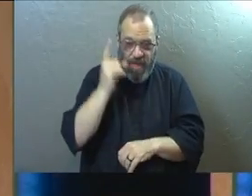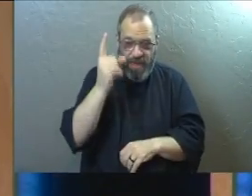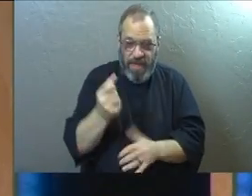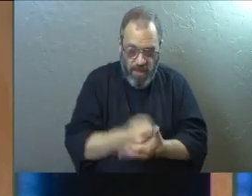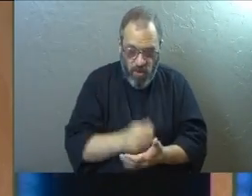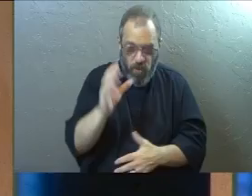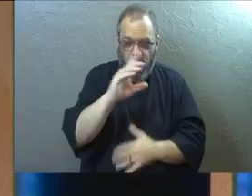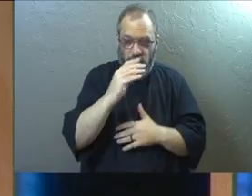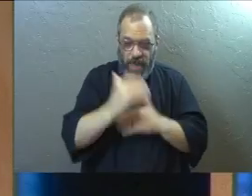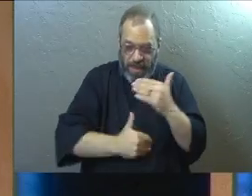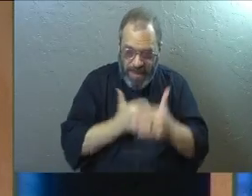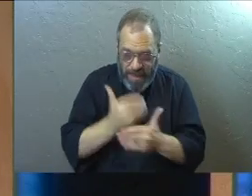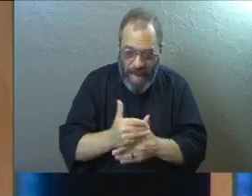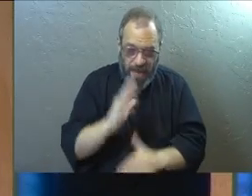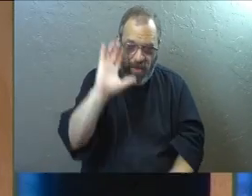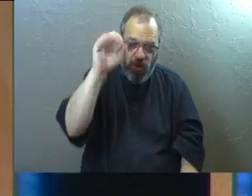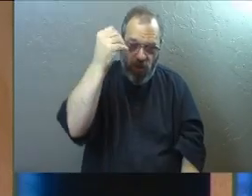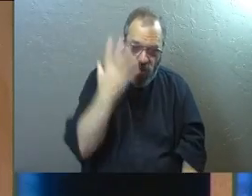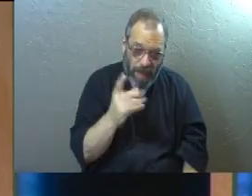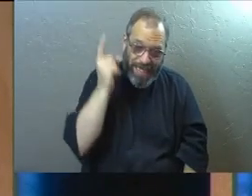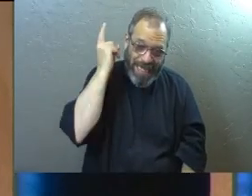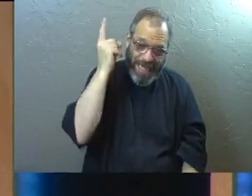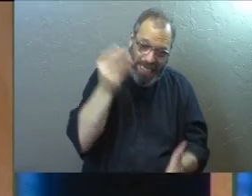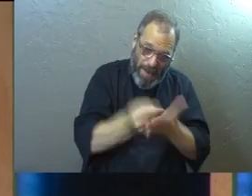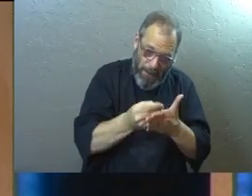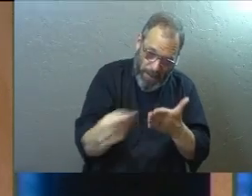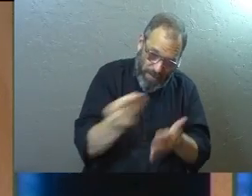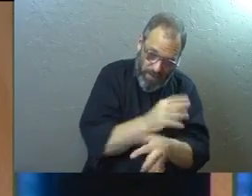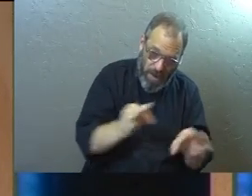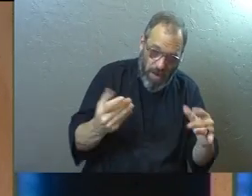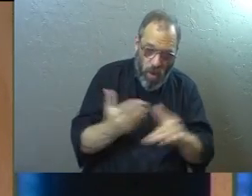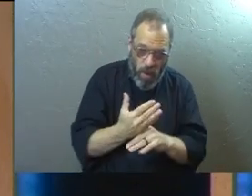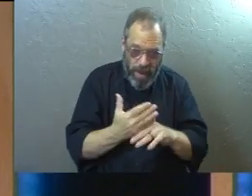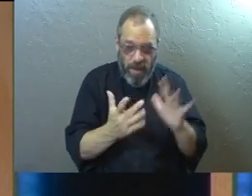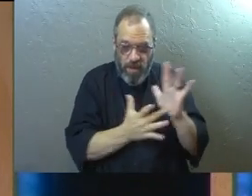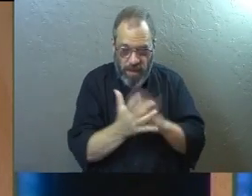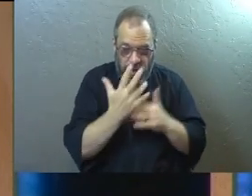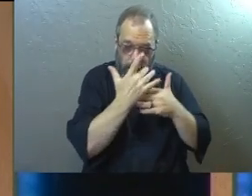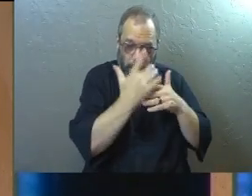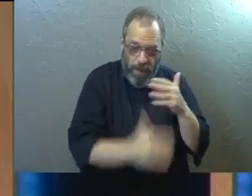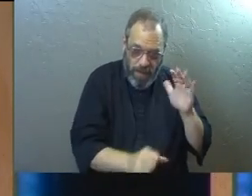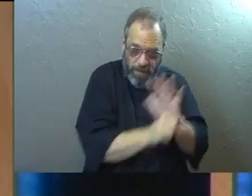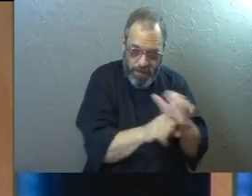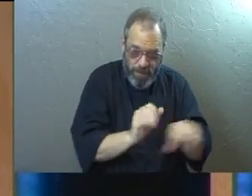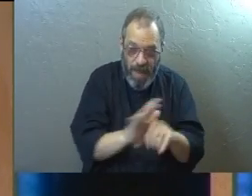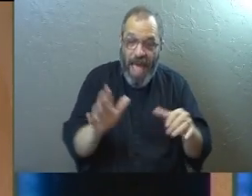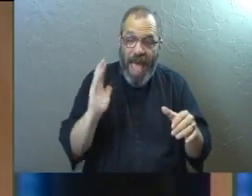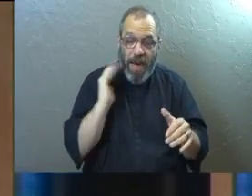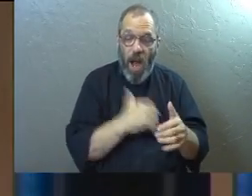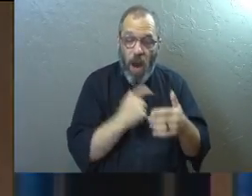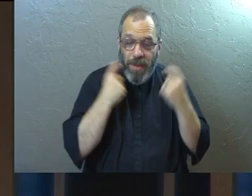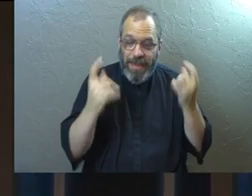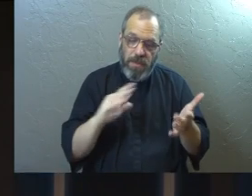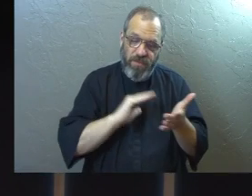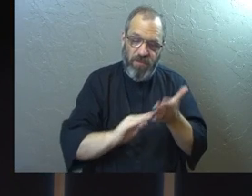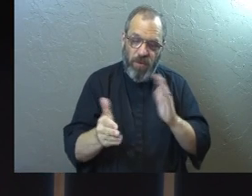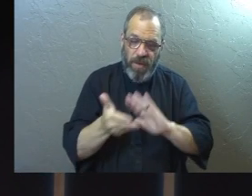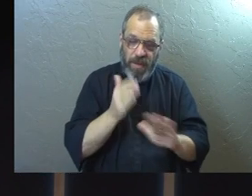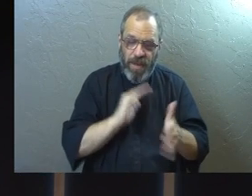so rich in kindness and grace that he purchased our freedom with the blood of his son and he forgave our sins.